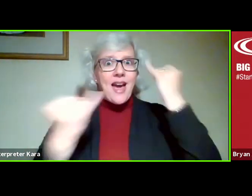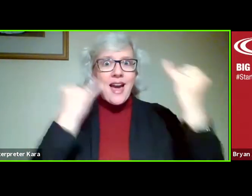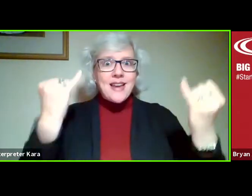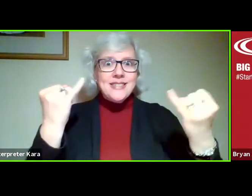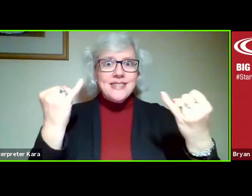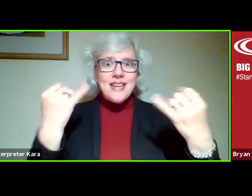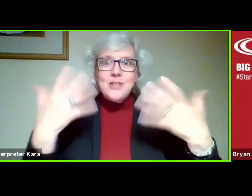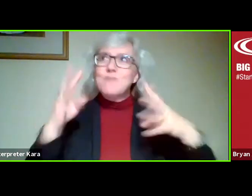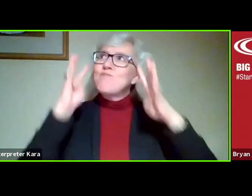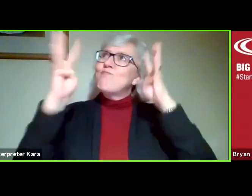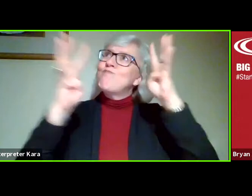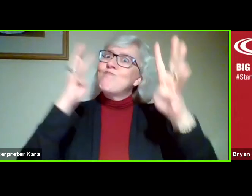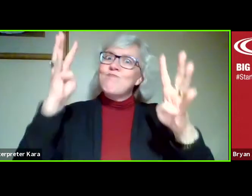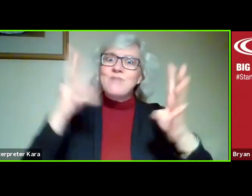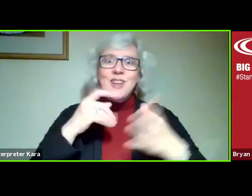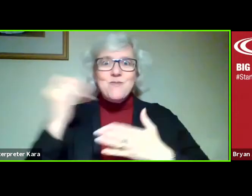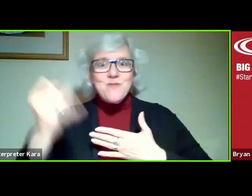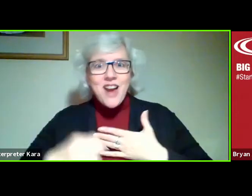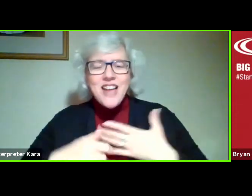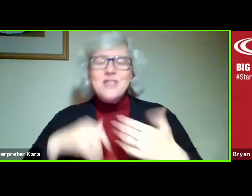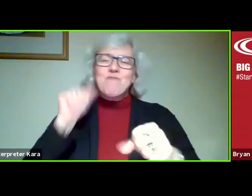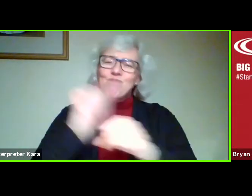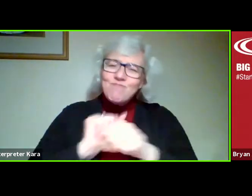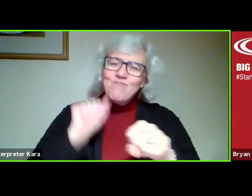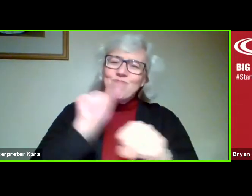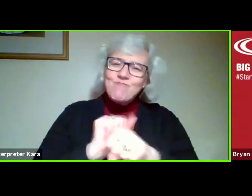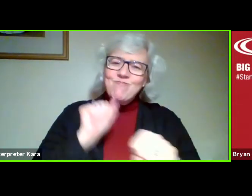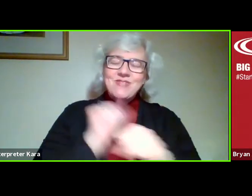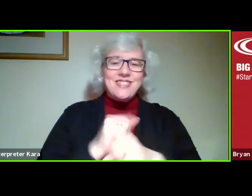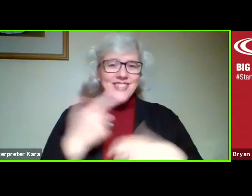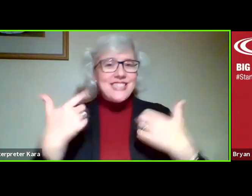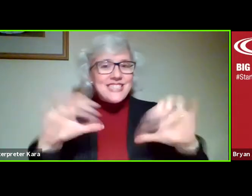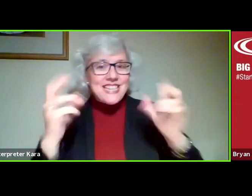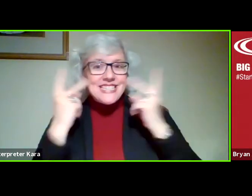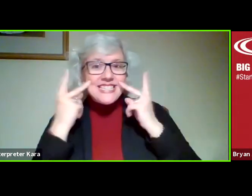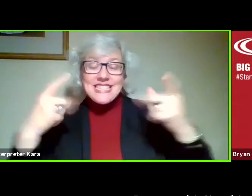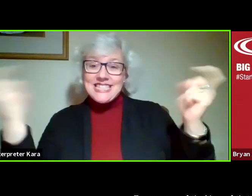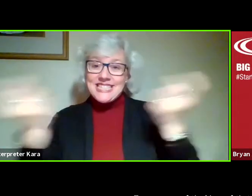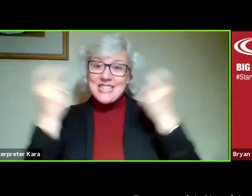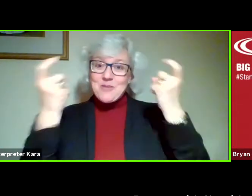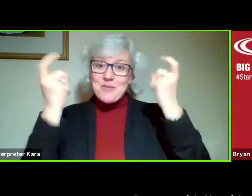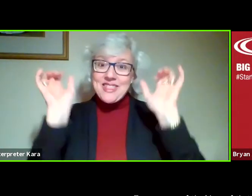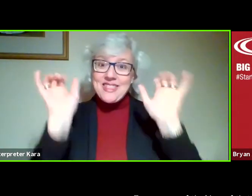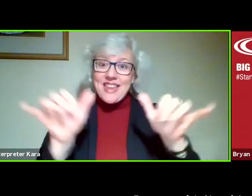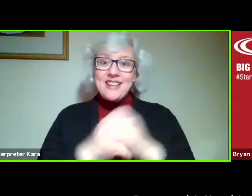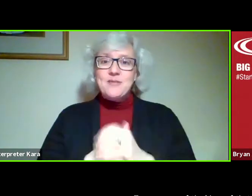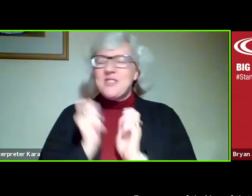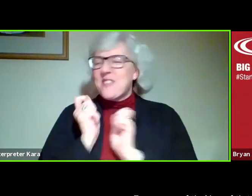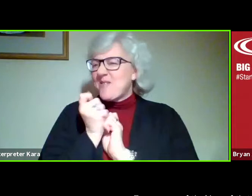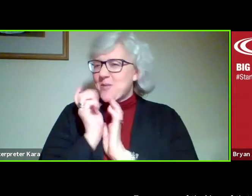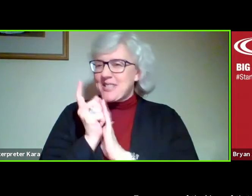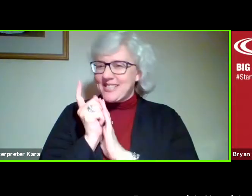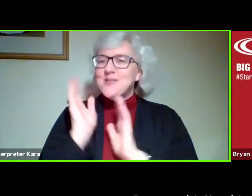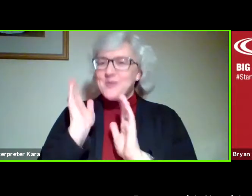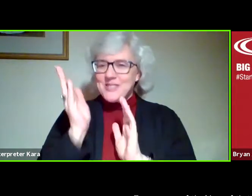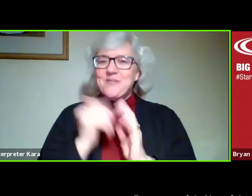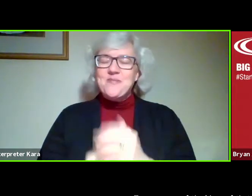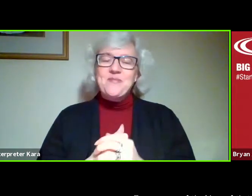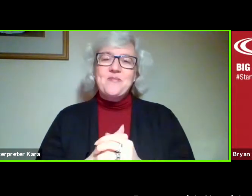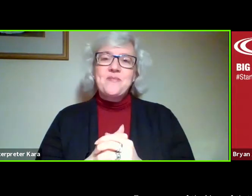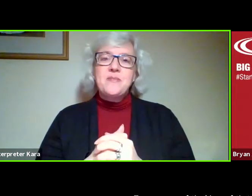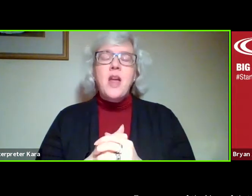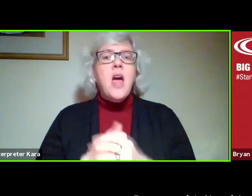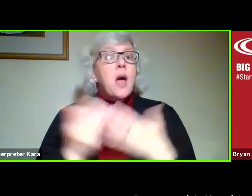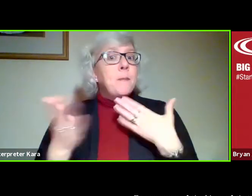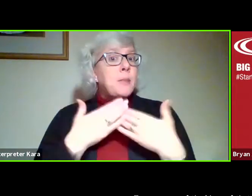created and the projects that you've worked so hard on. And we're going to get a chance to celebrate that in just a few minutes. One thing that maybe